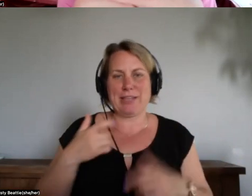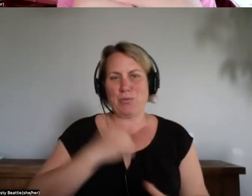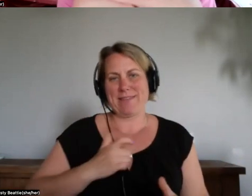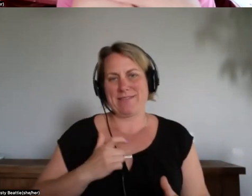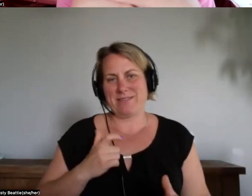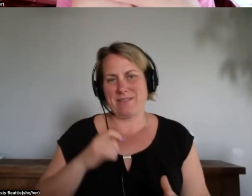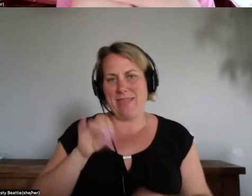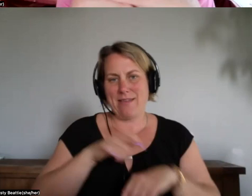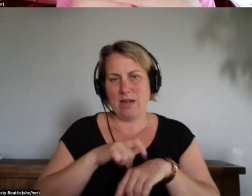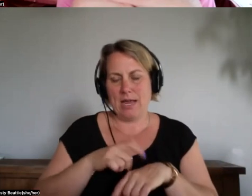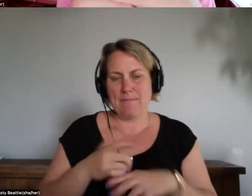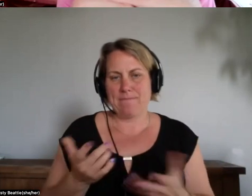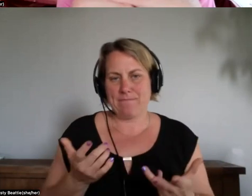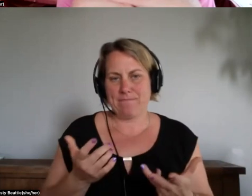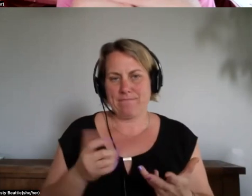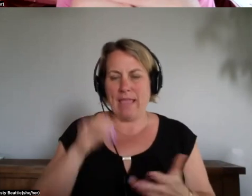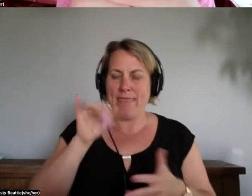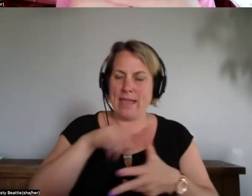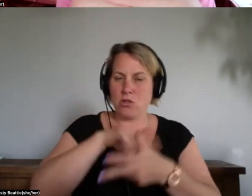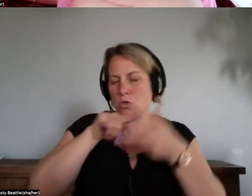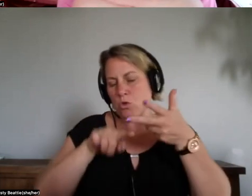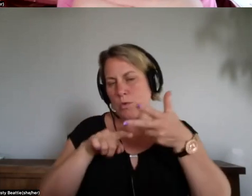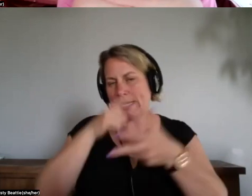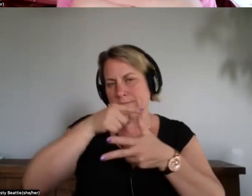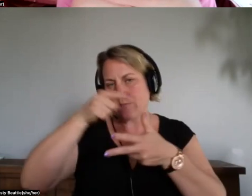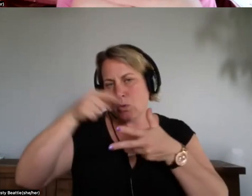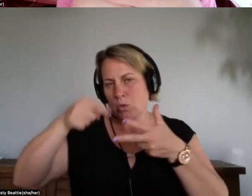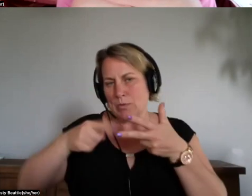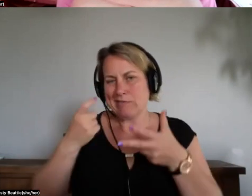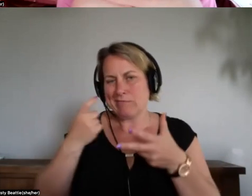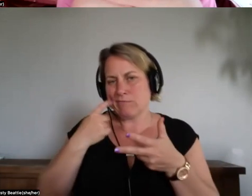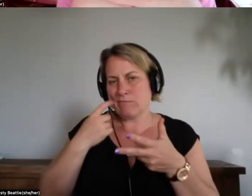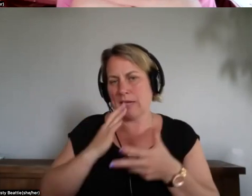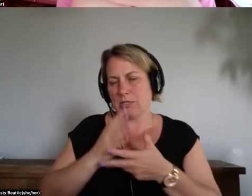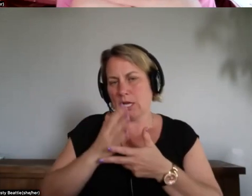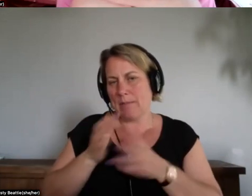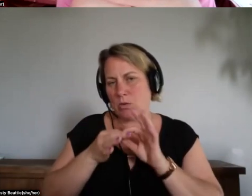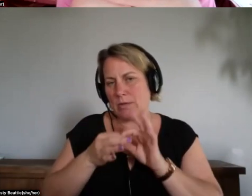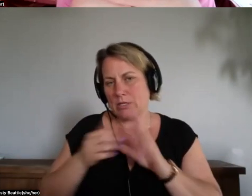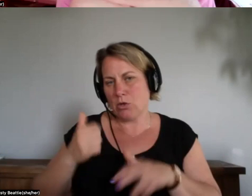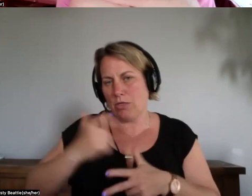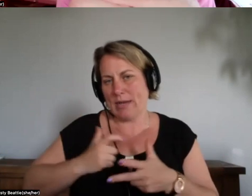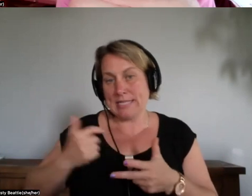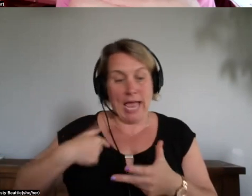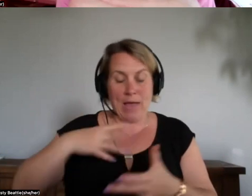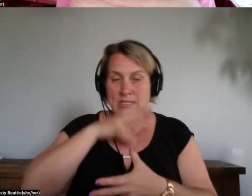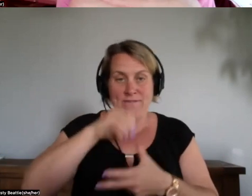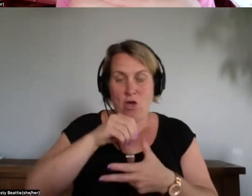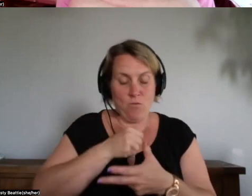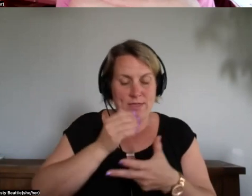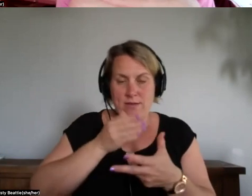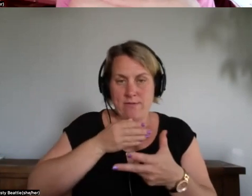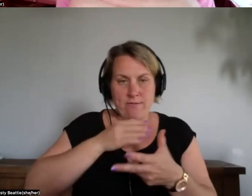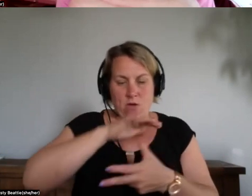so all those three points that i went over um i was in all of them and i knew my